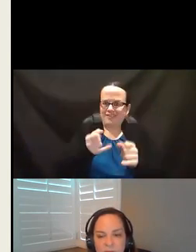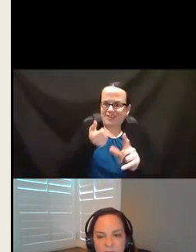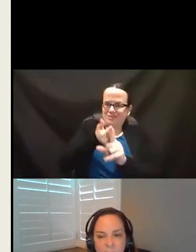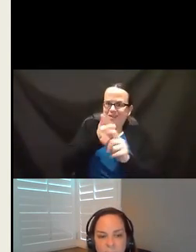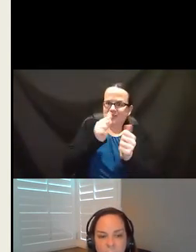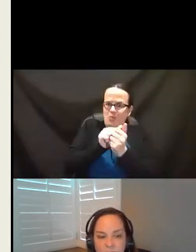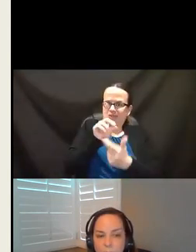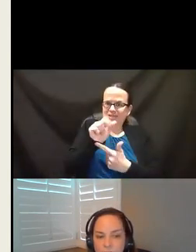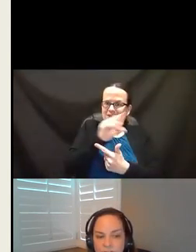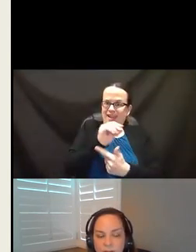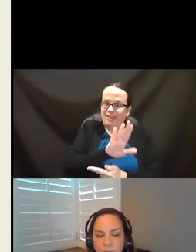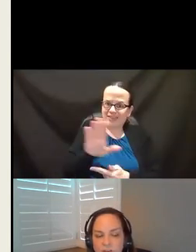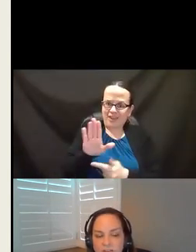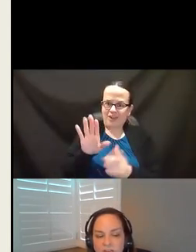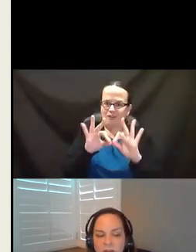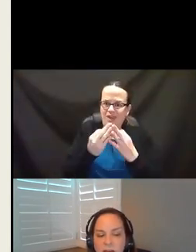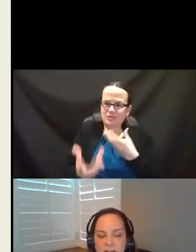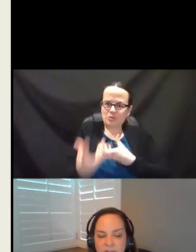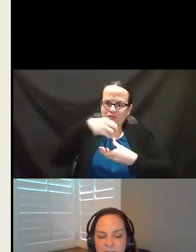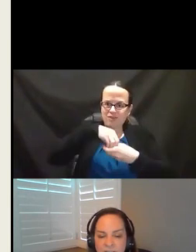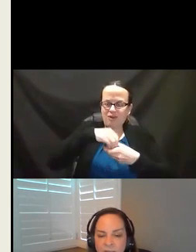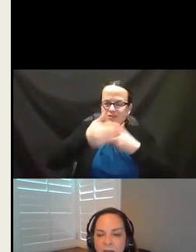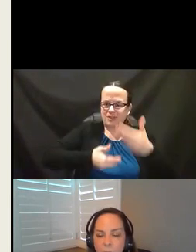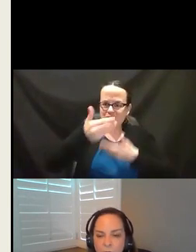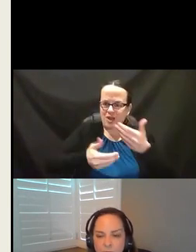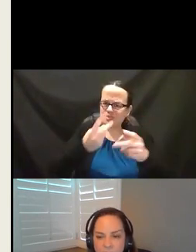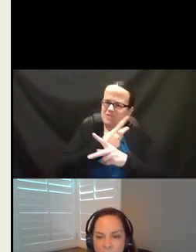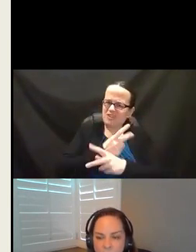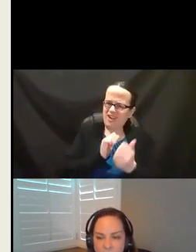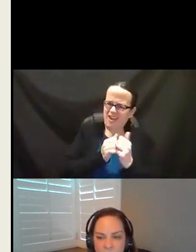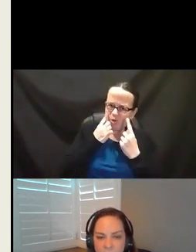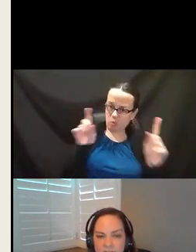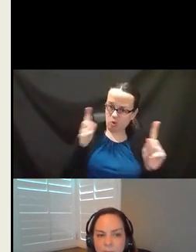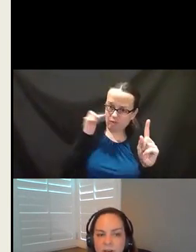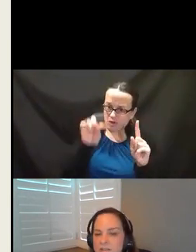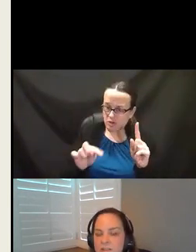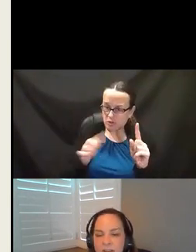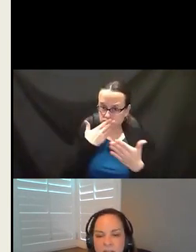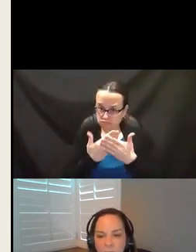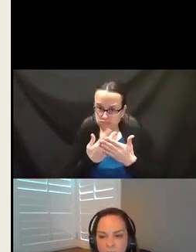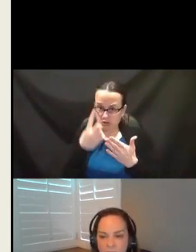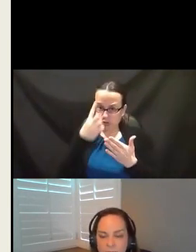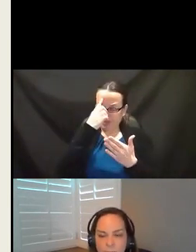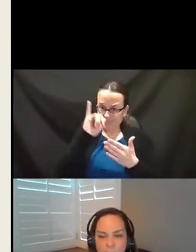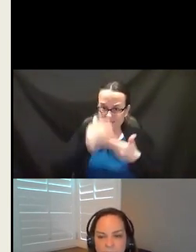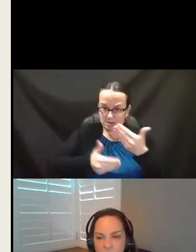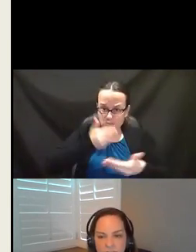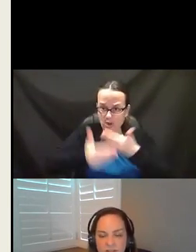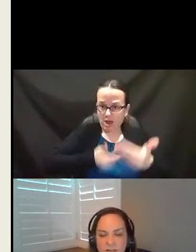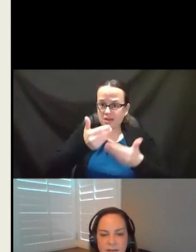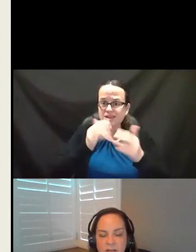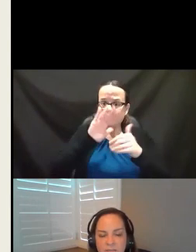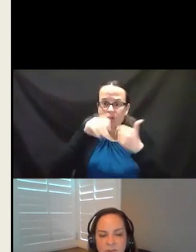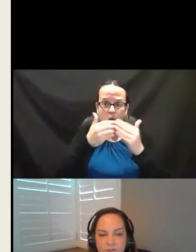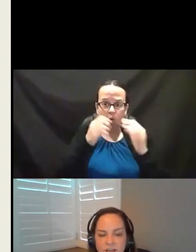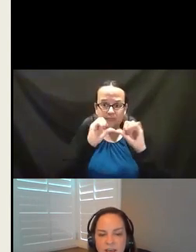and their family members who participate in the process to find out how it worked for them. Does the process of getting all of these agencies